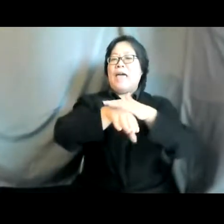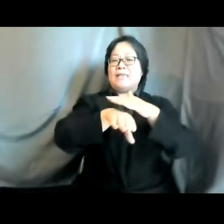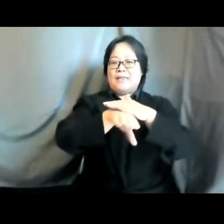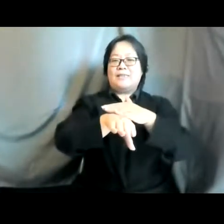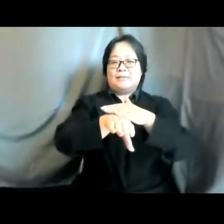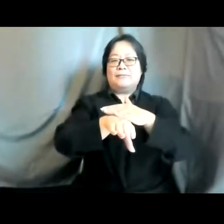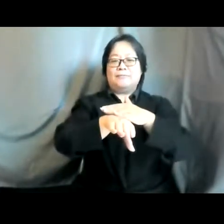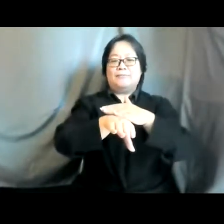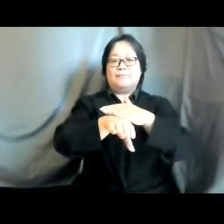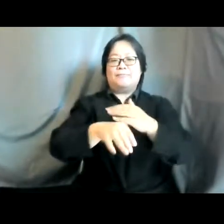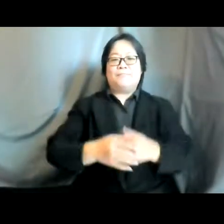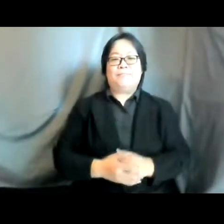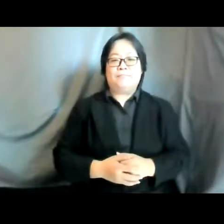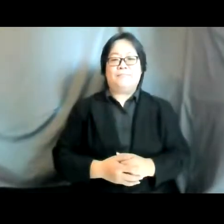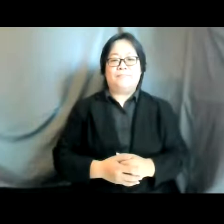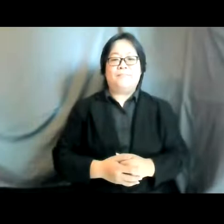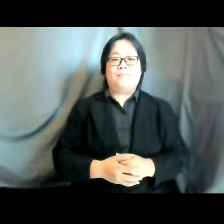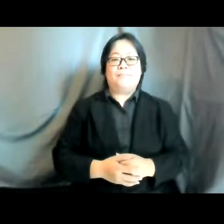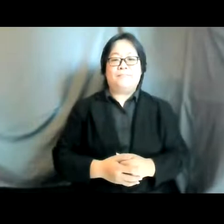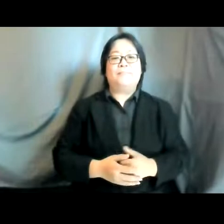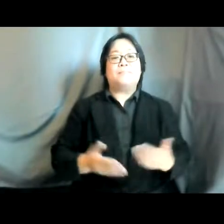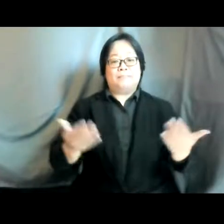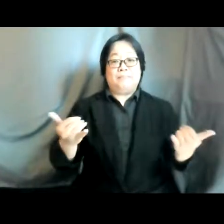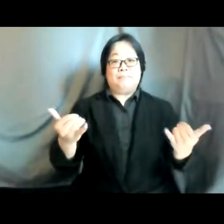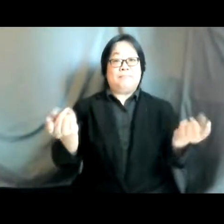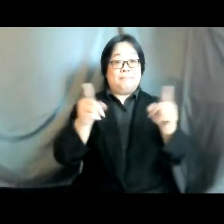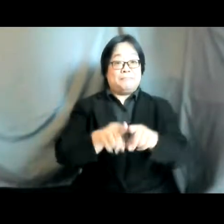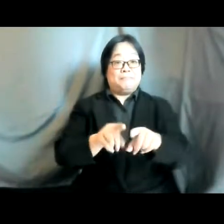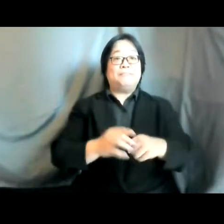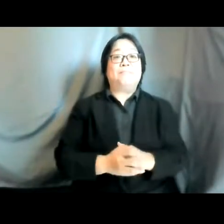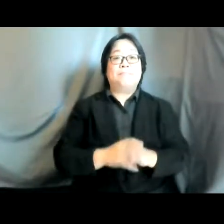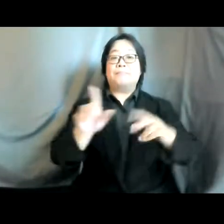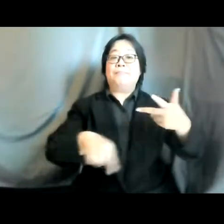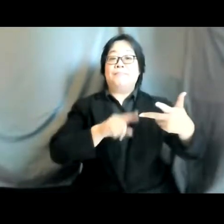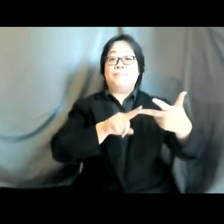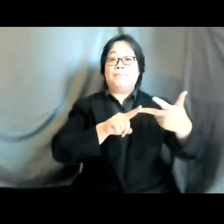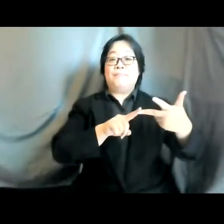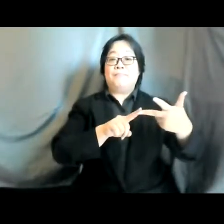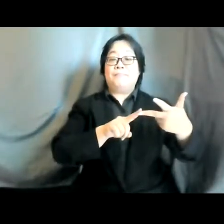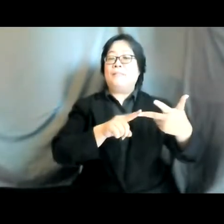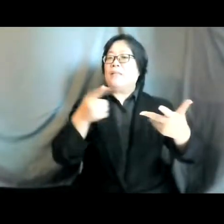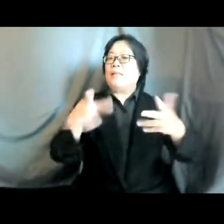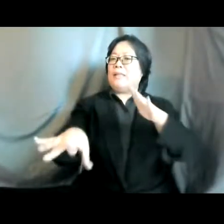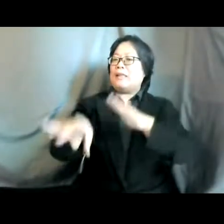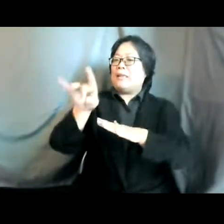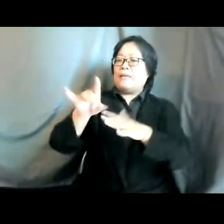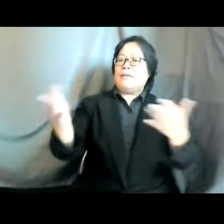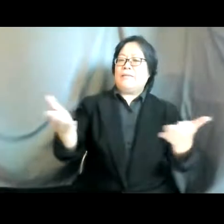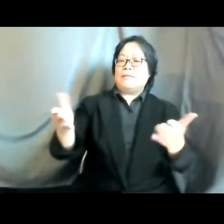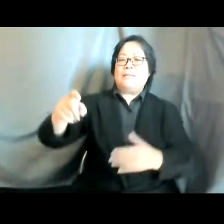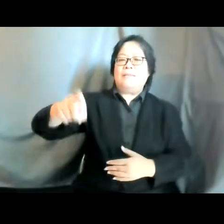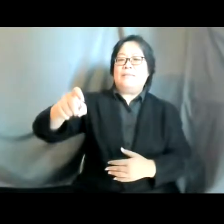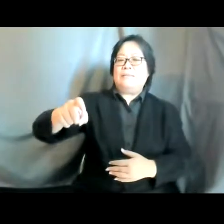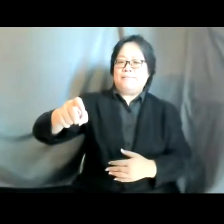nine weeks after the last period instead of seven weeks and the third priority is to identify what is needed in